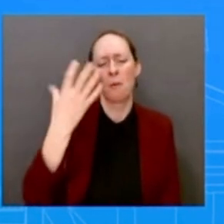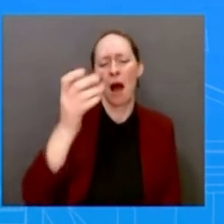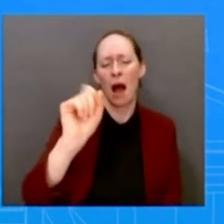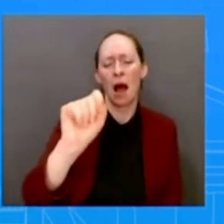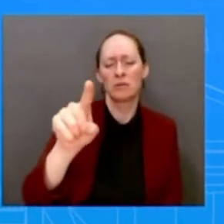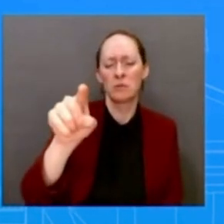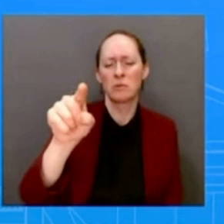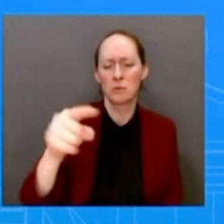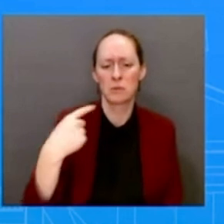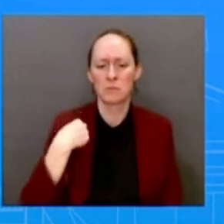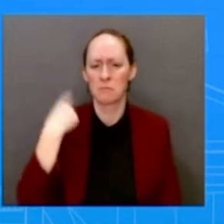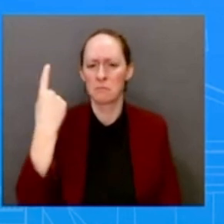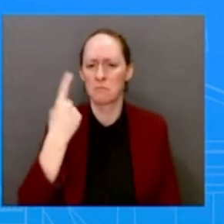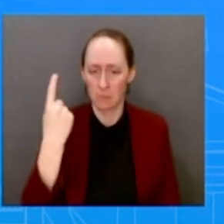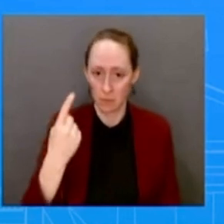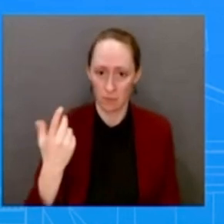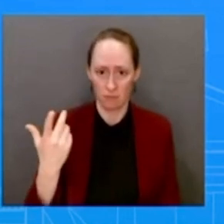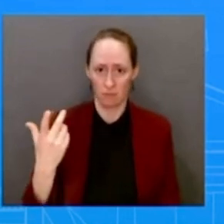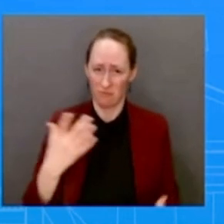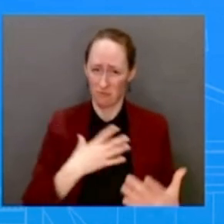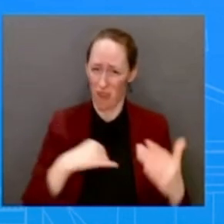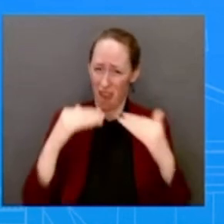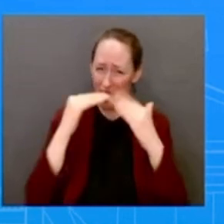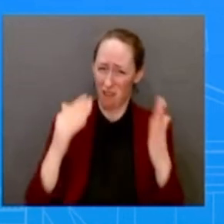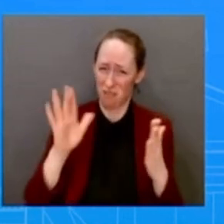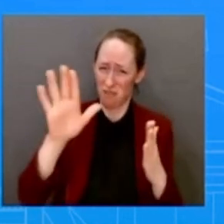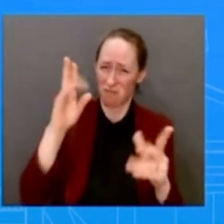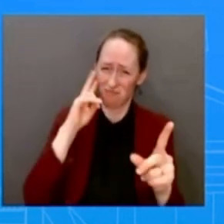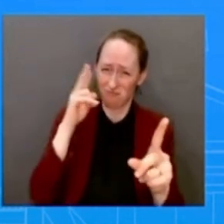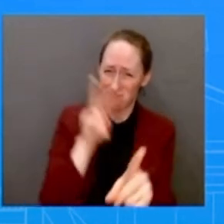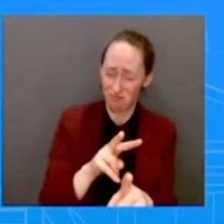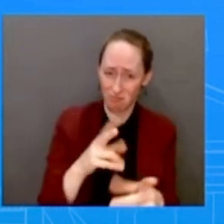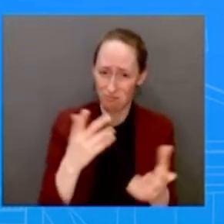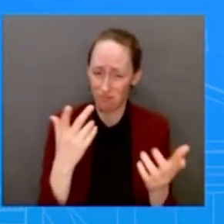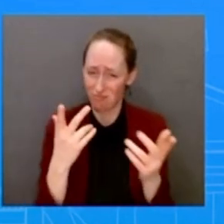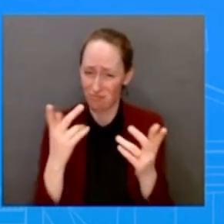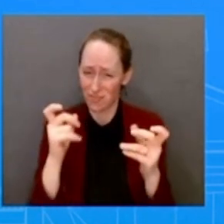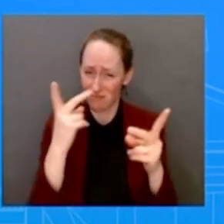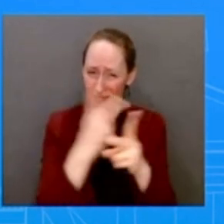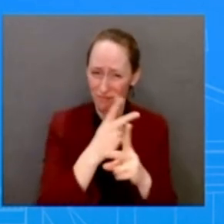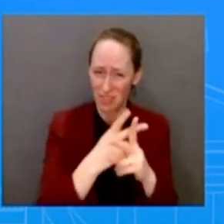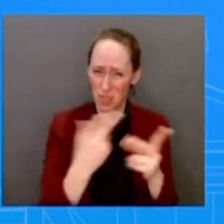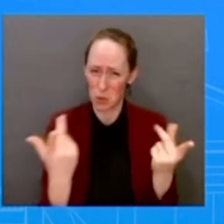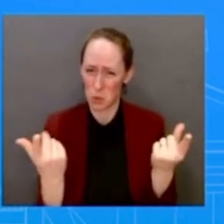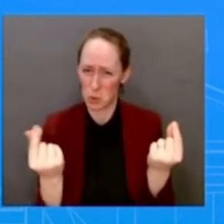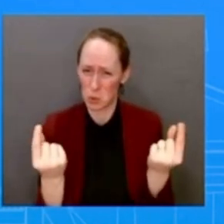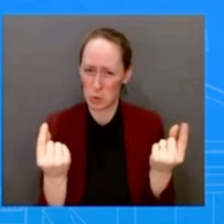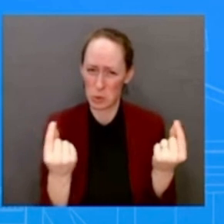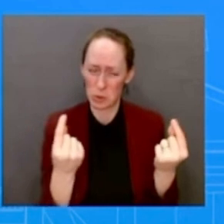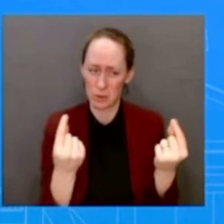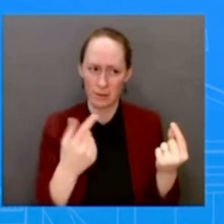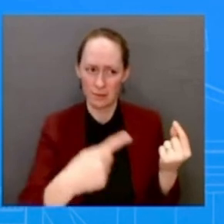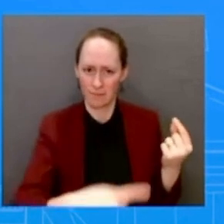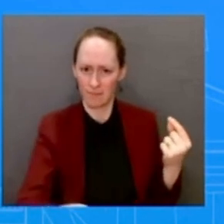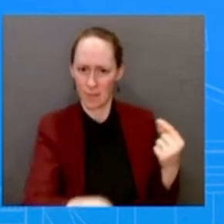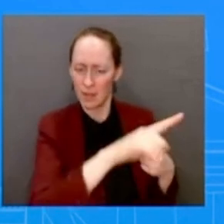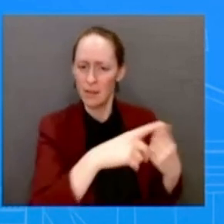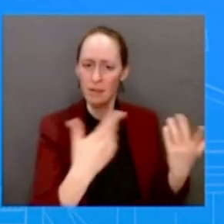taking on these cartels? I'm just not going to get ahead of what the Department of Justice said, of what Merrick Garland said.